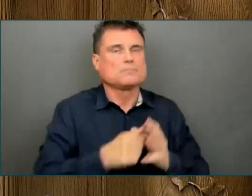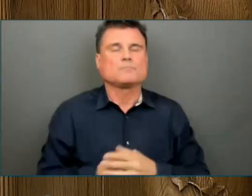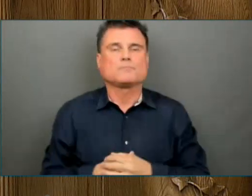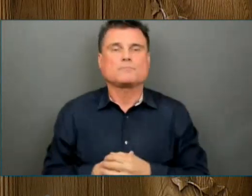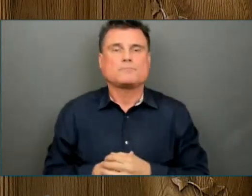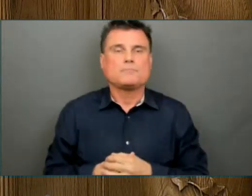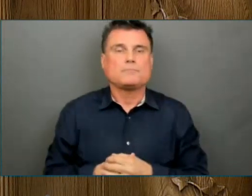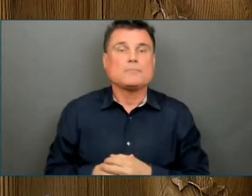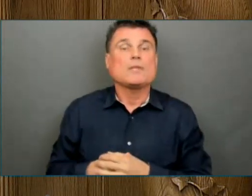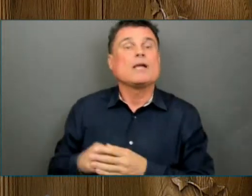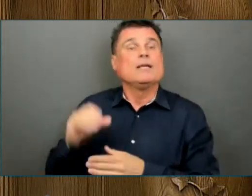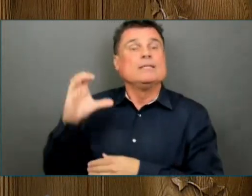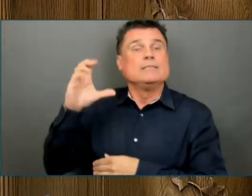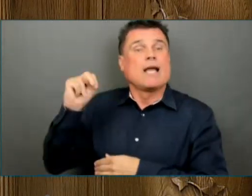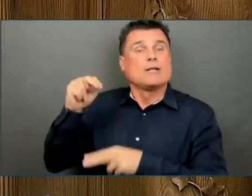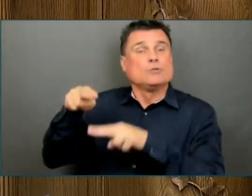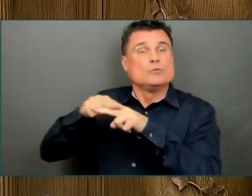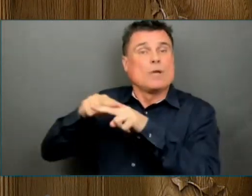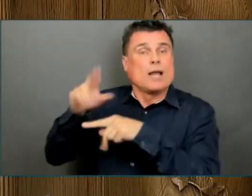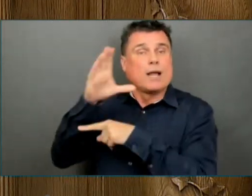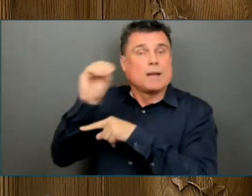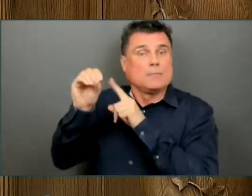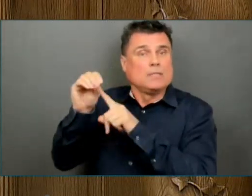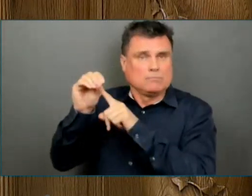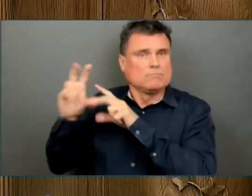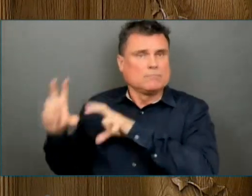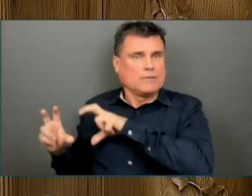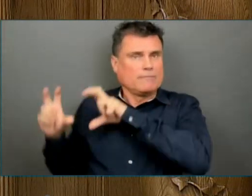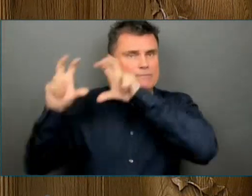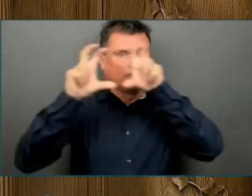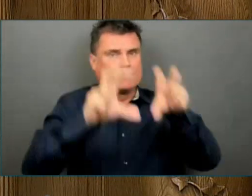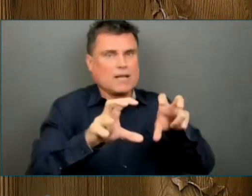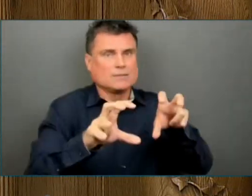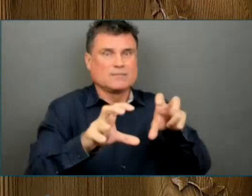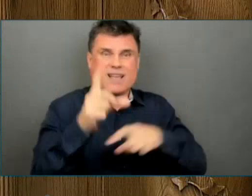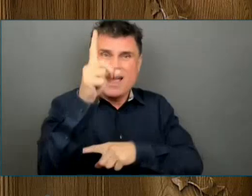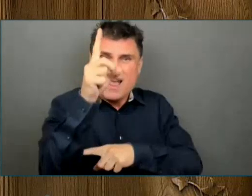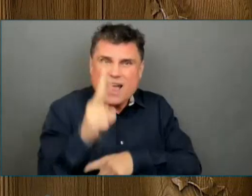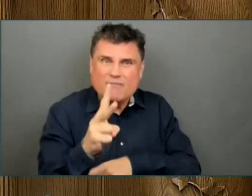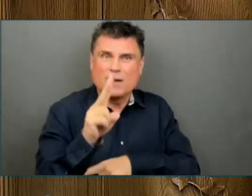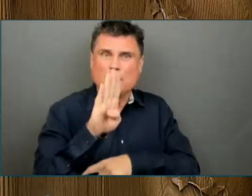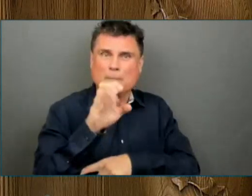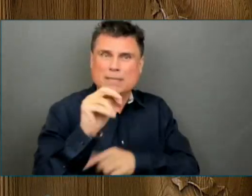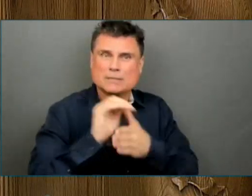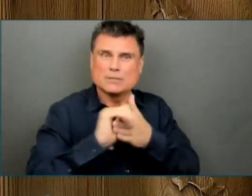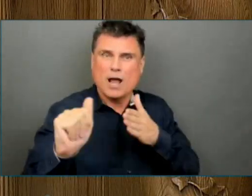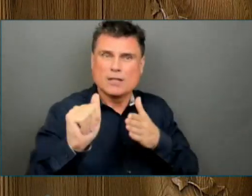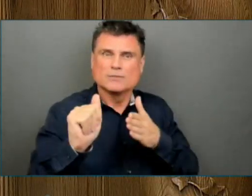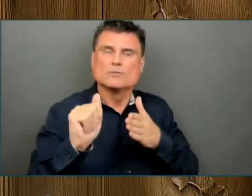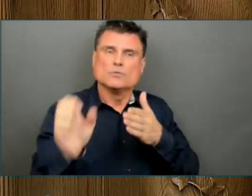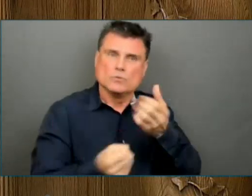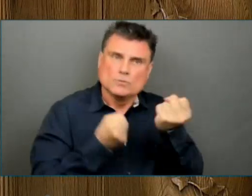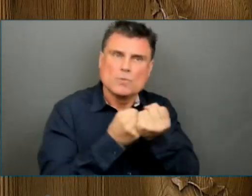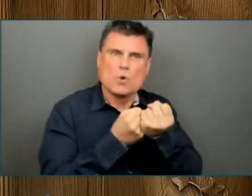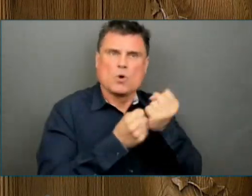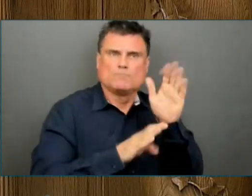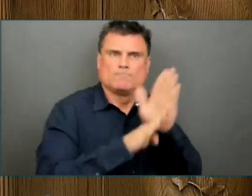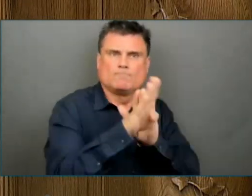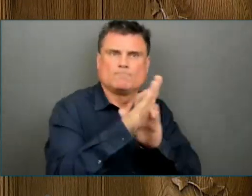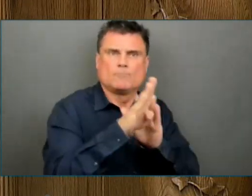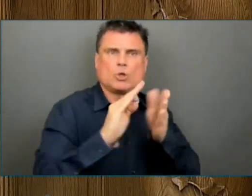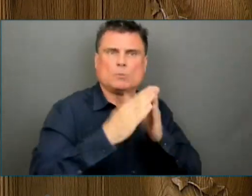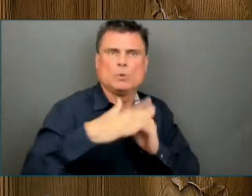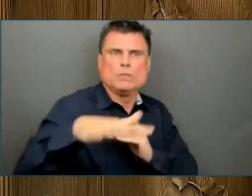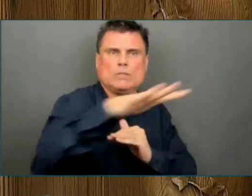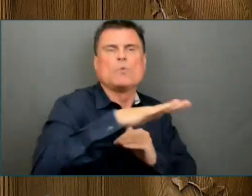billion dollars in British Columbia to support growing demand. And Microsoft Canada recently announced it is adding 500 new